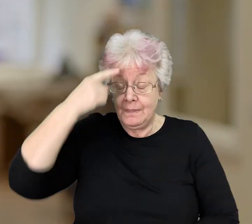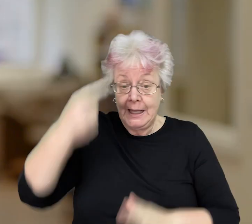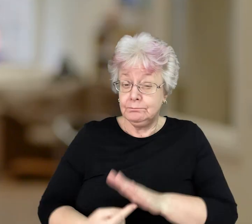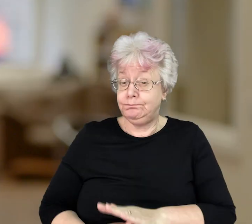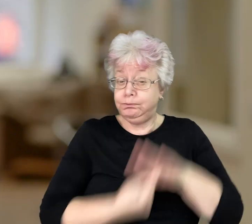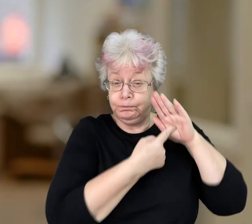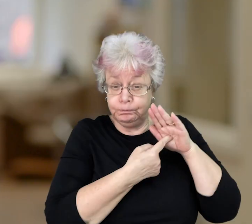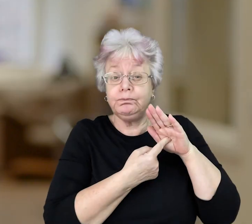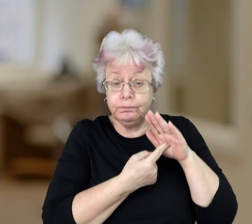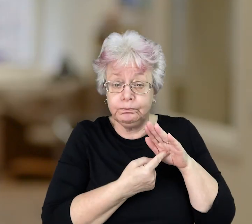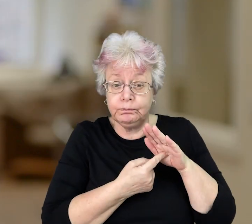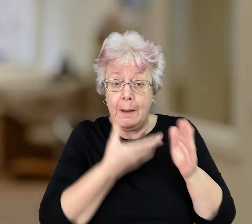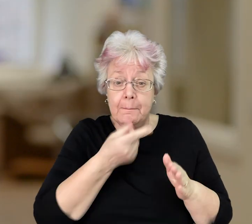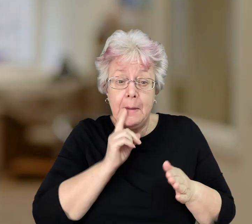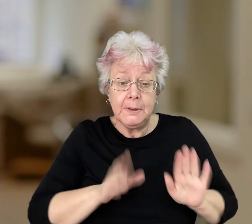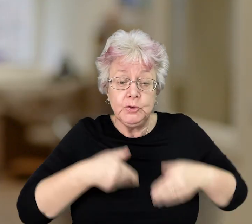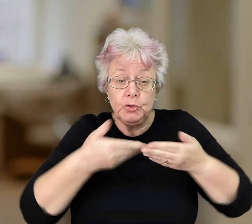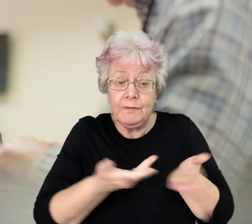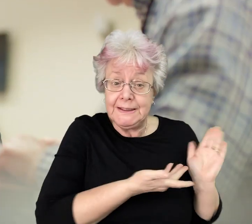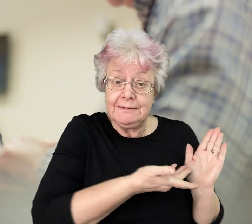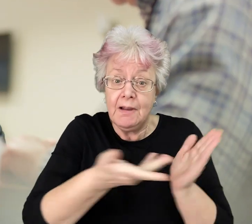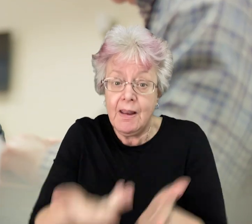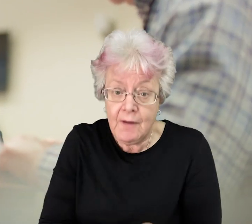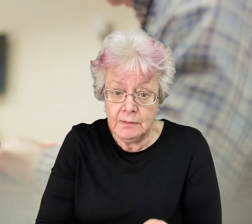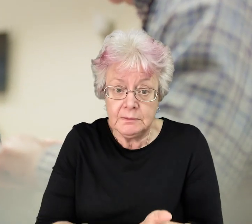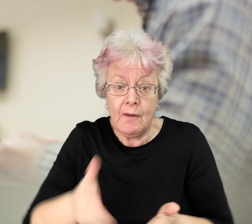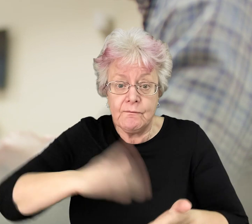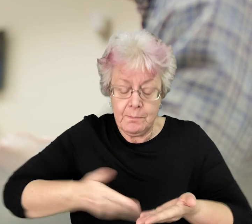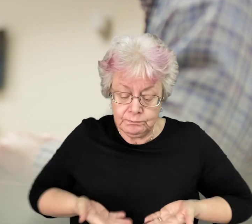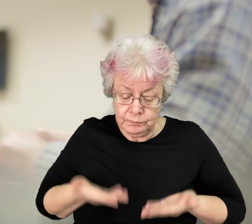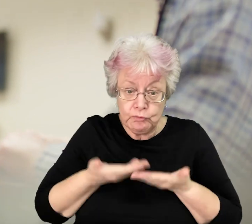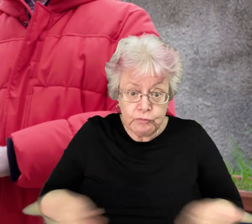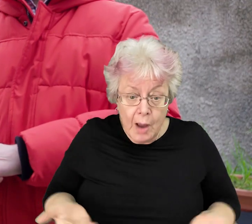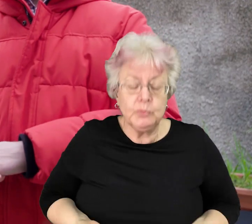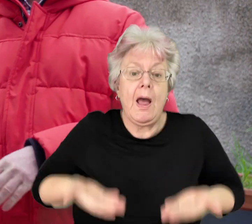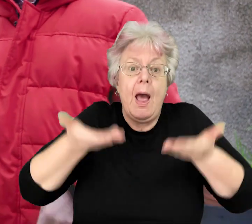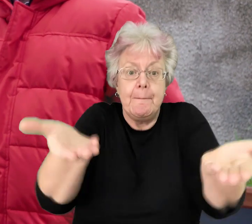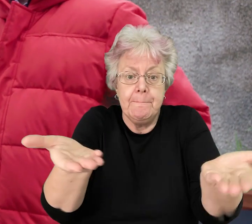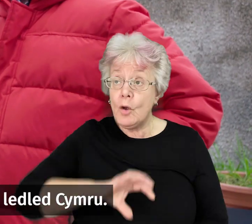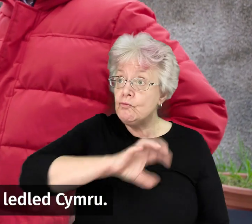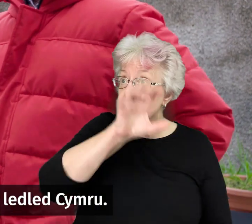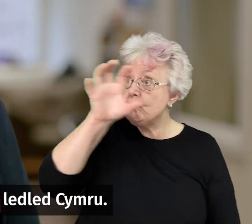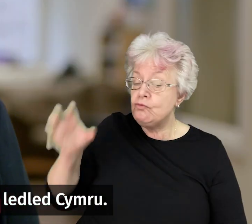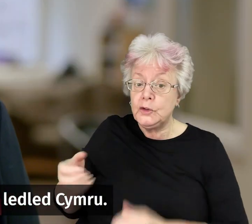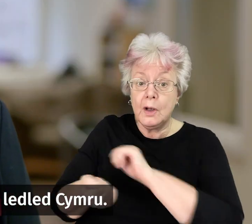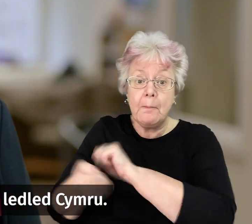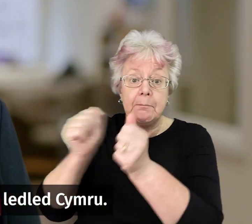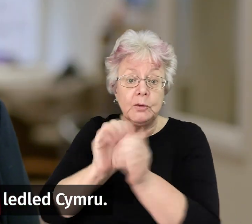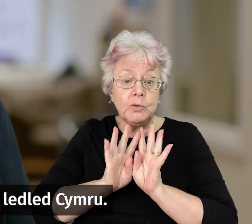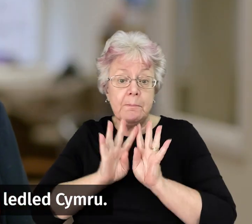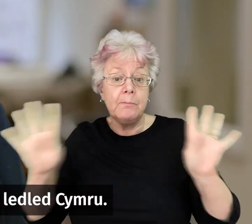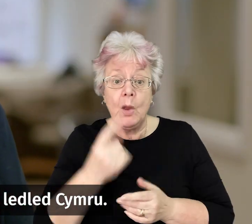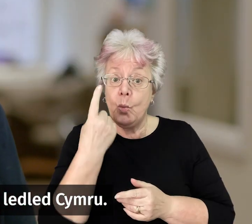I think it's vitally important that whatever public services are delivering is delivered from the ground up. The Regional Partnership